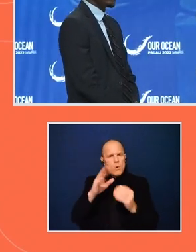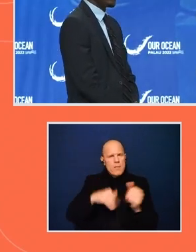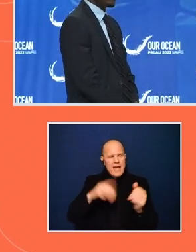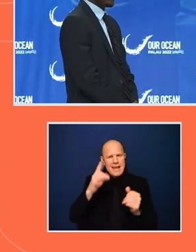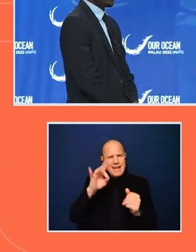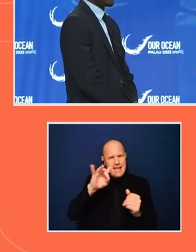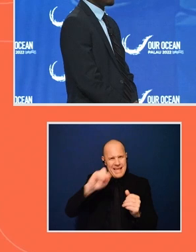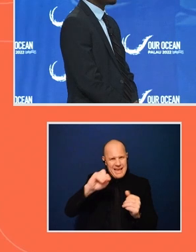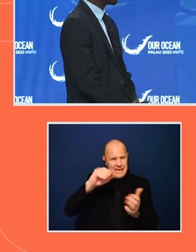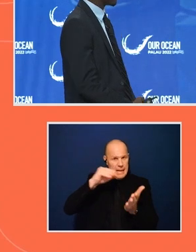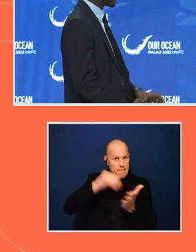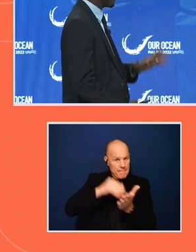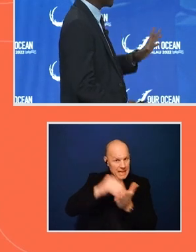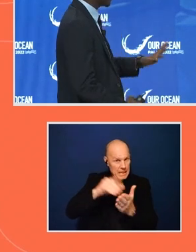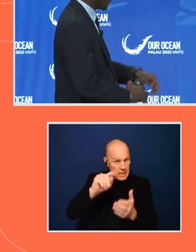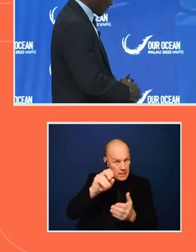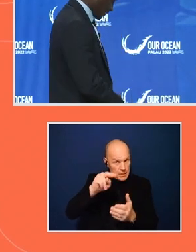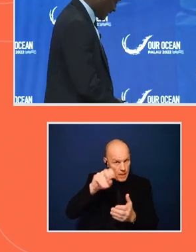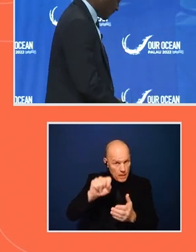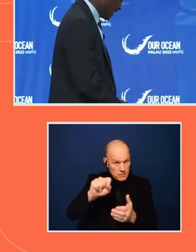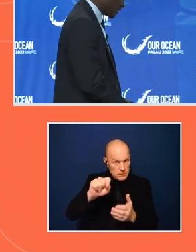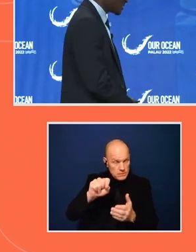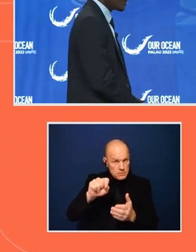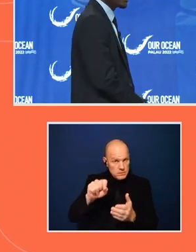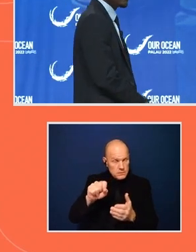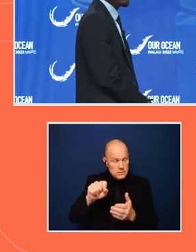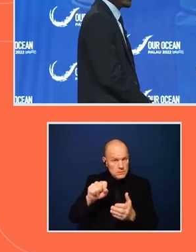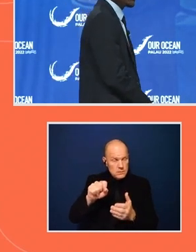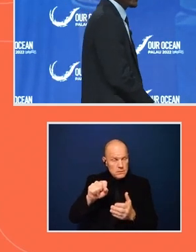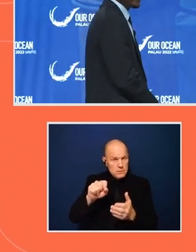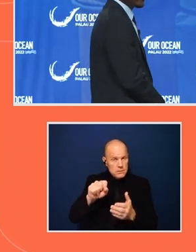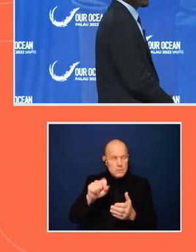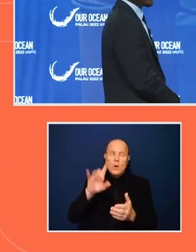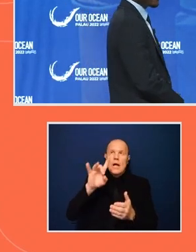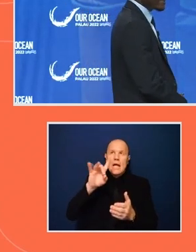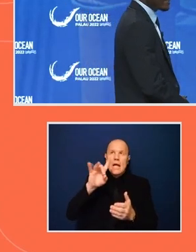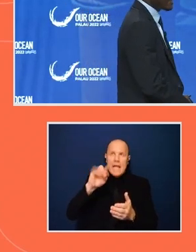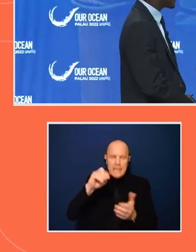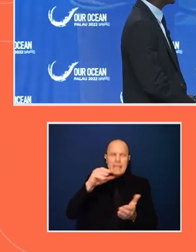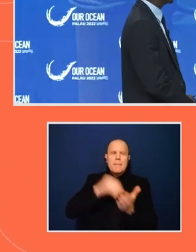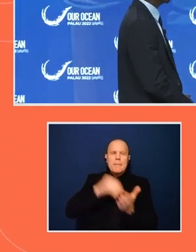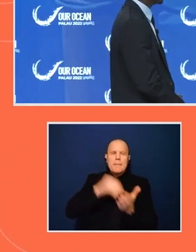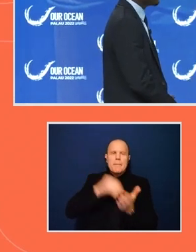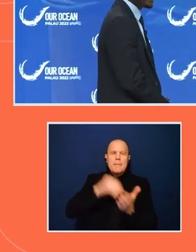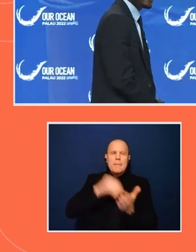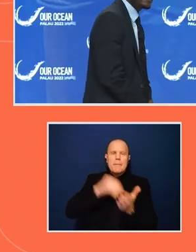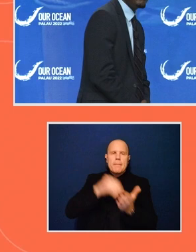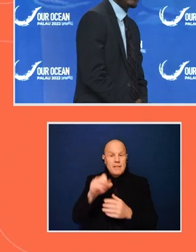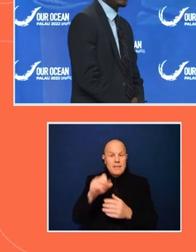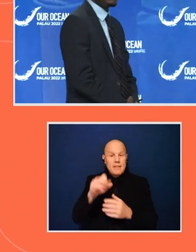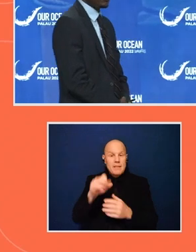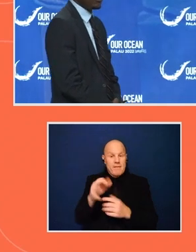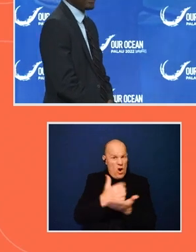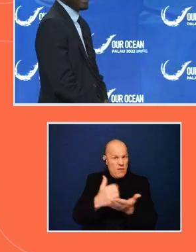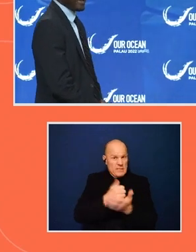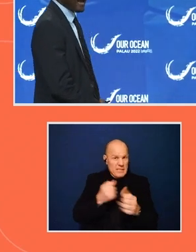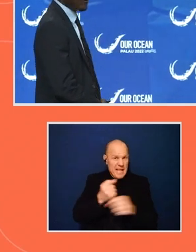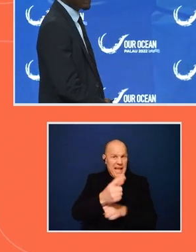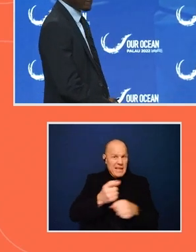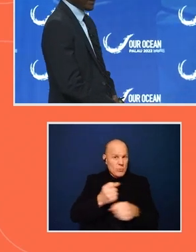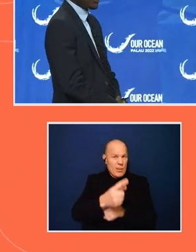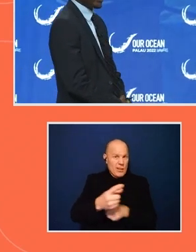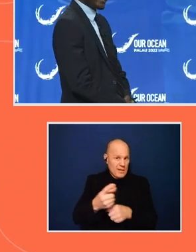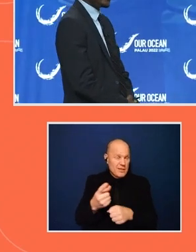of fish has been harvested annually, and 33% of those